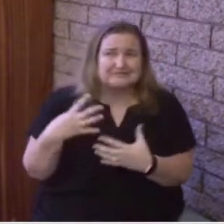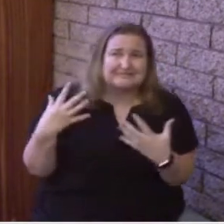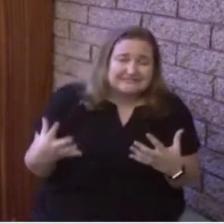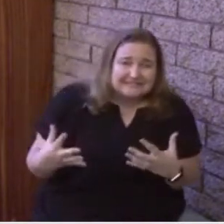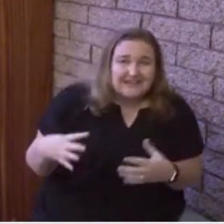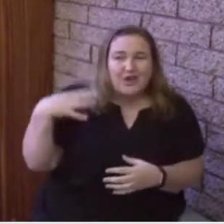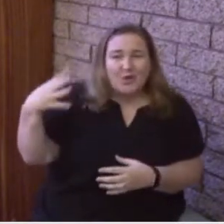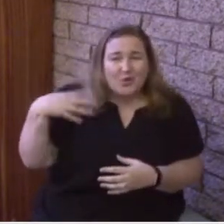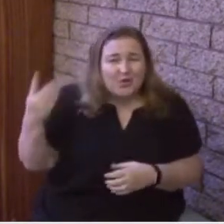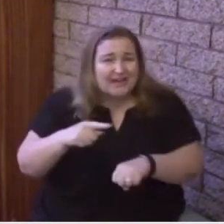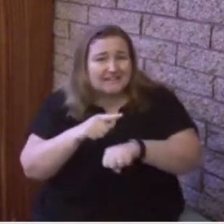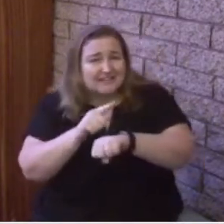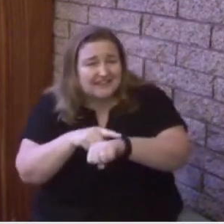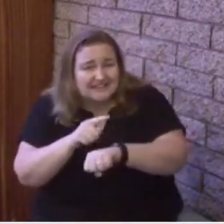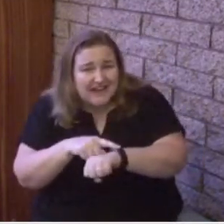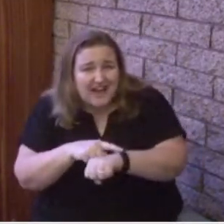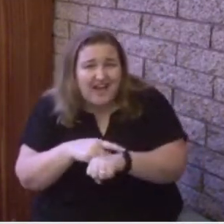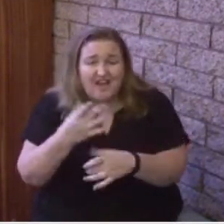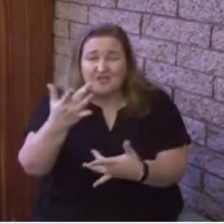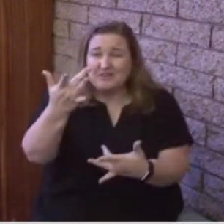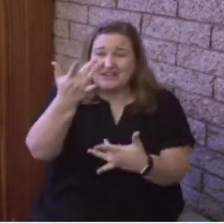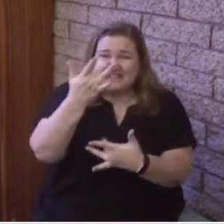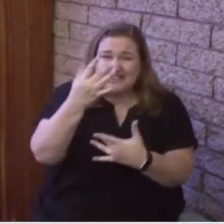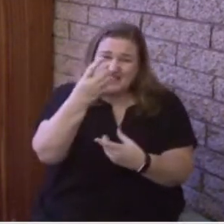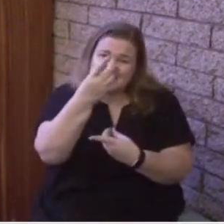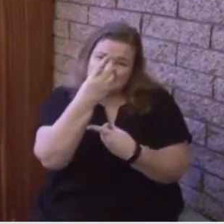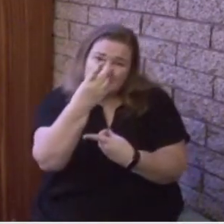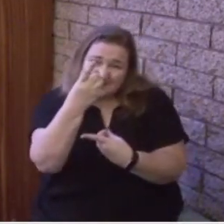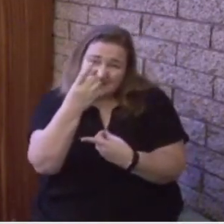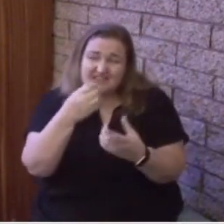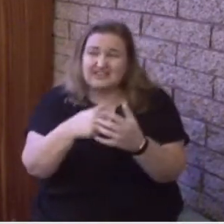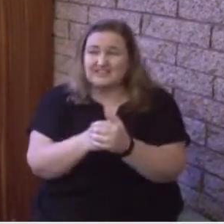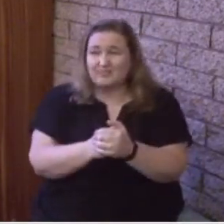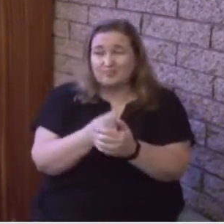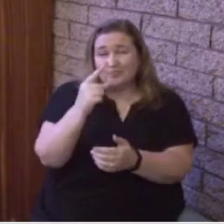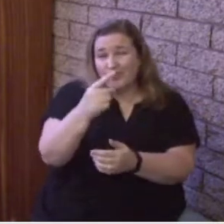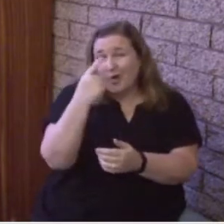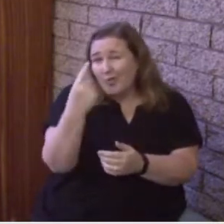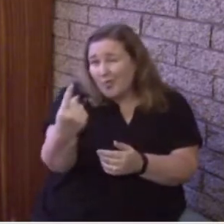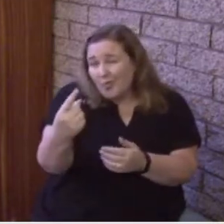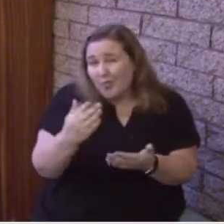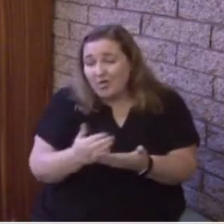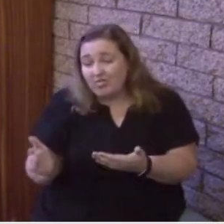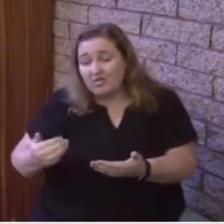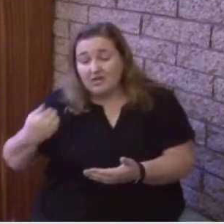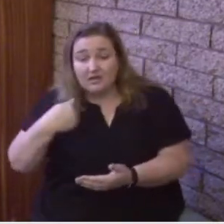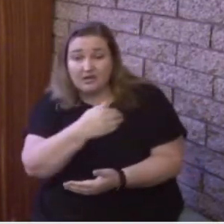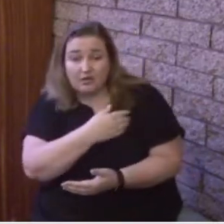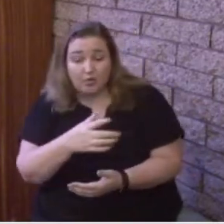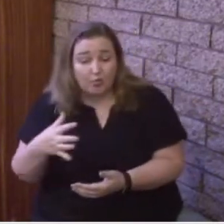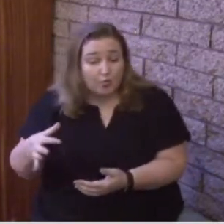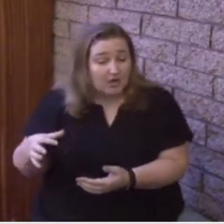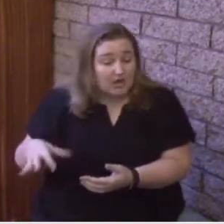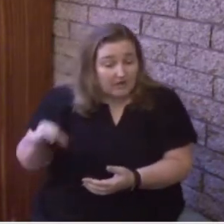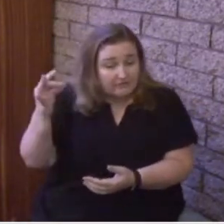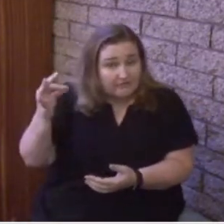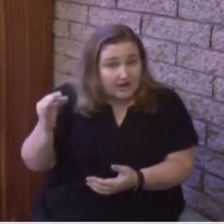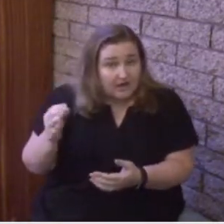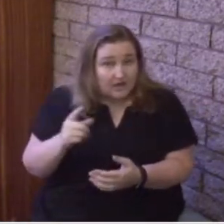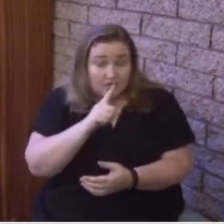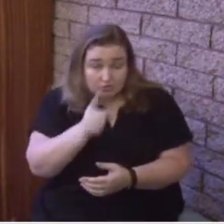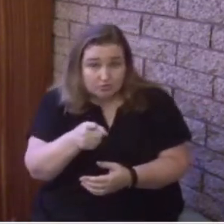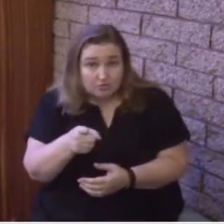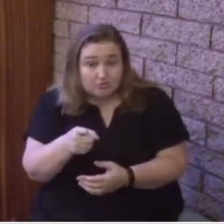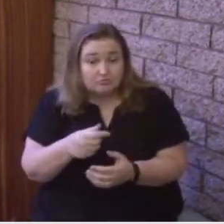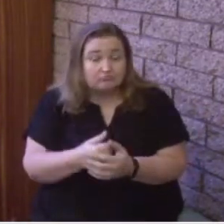of this pandemic, one of the things that we have found to be true is that